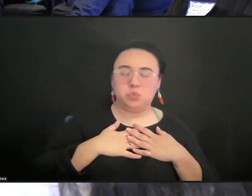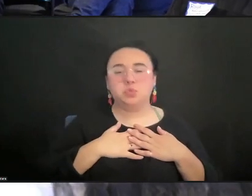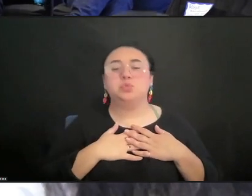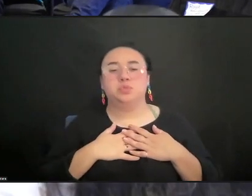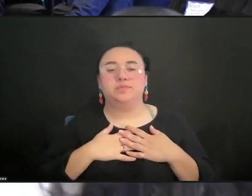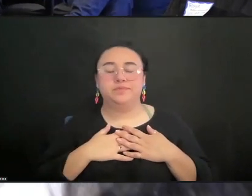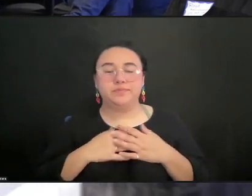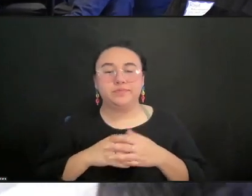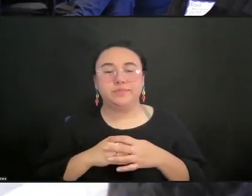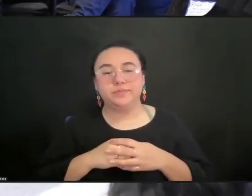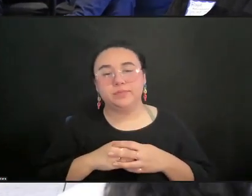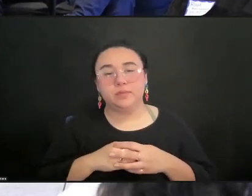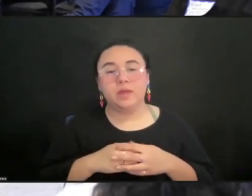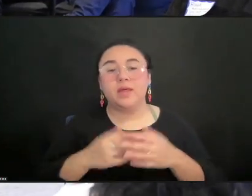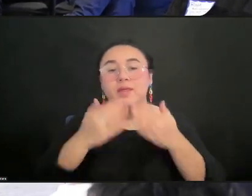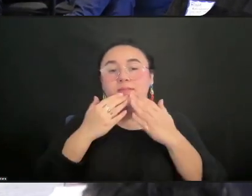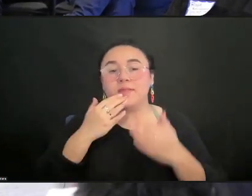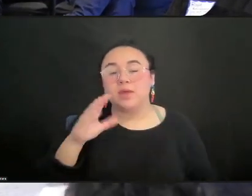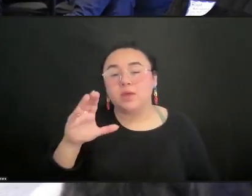Let's see. Thank you, Colleen.